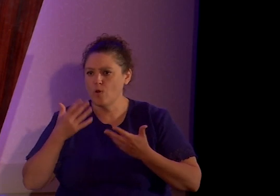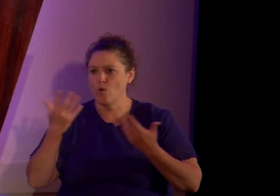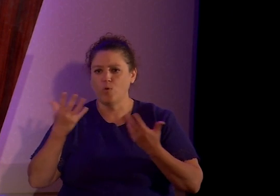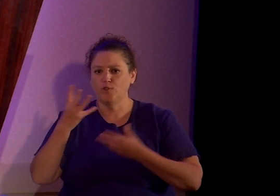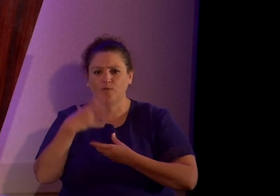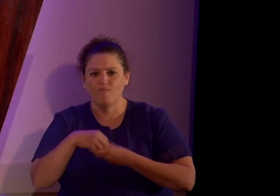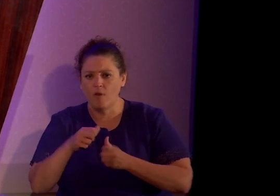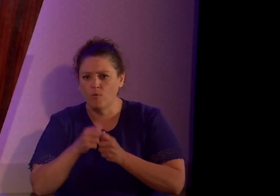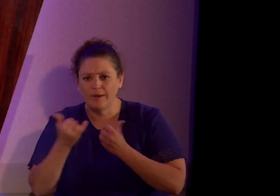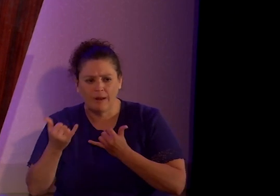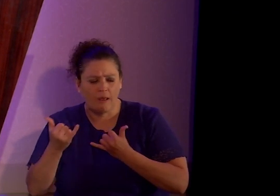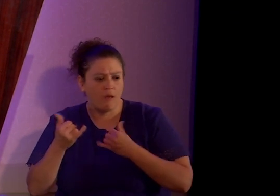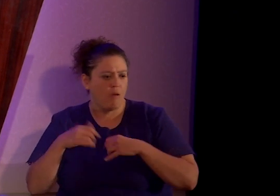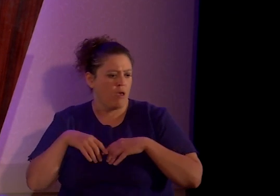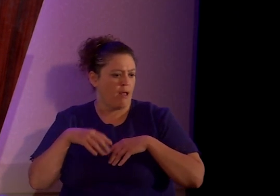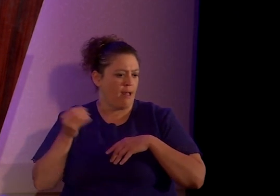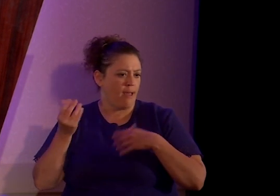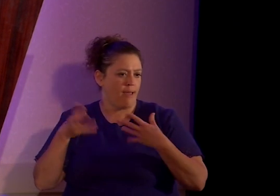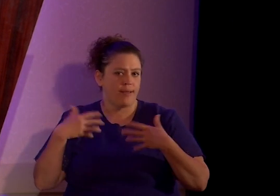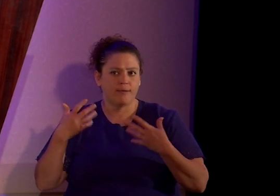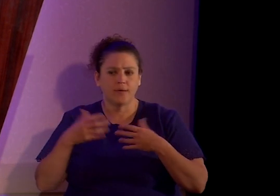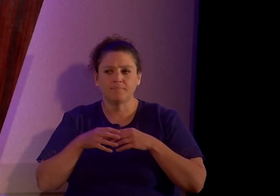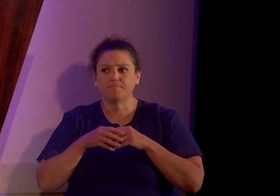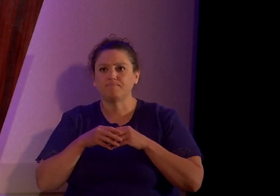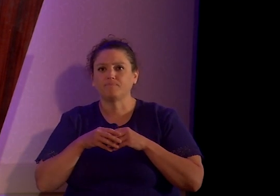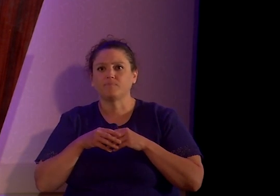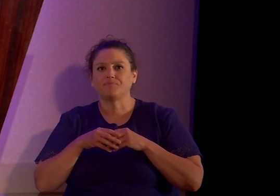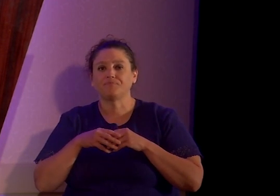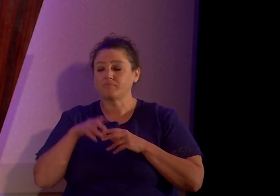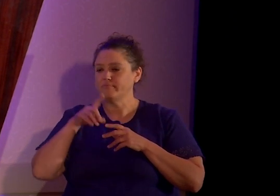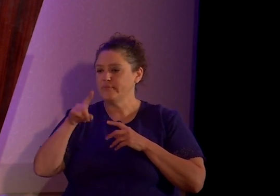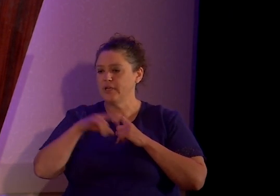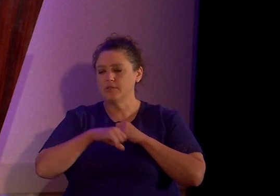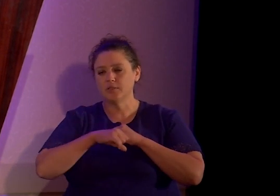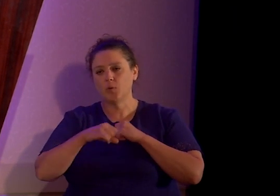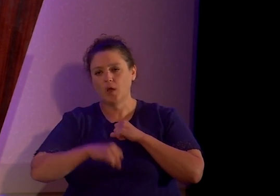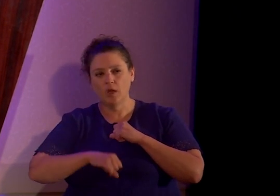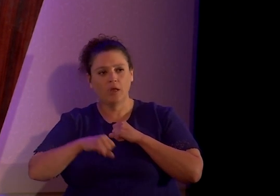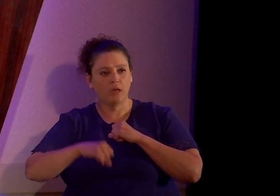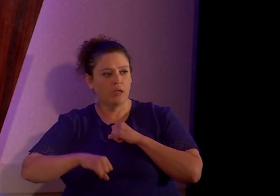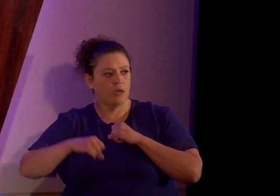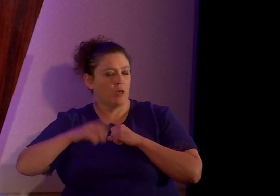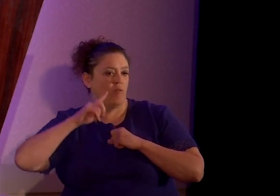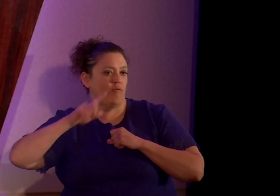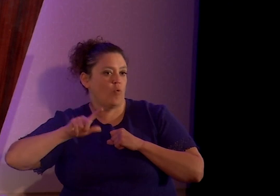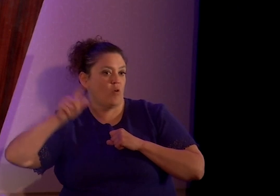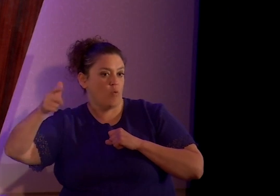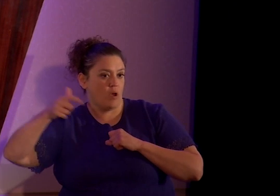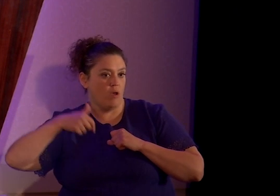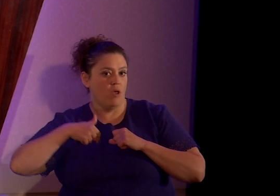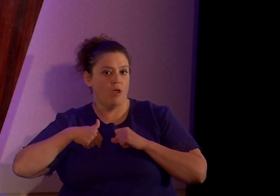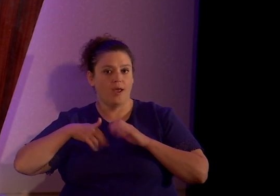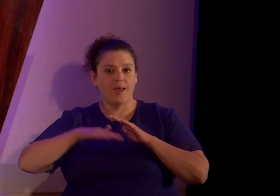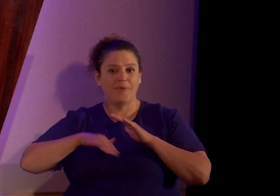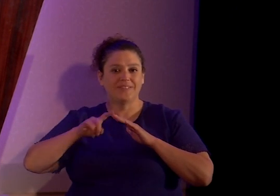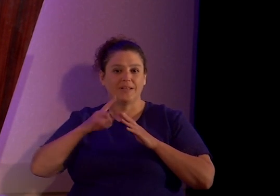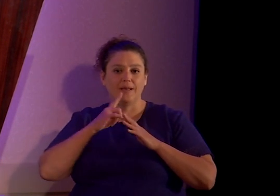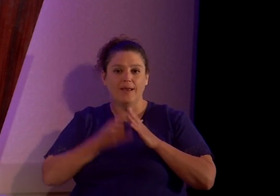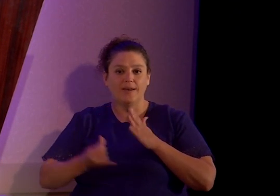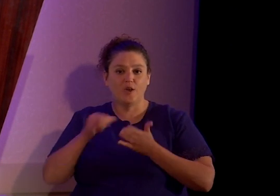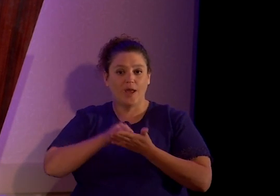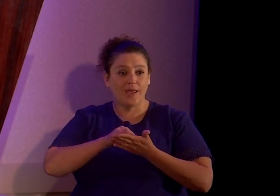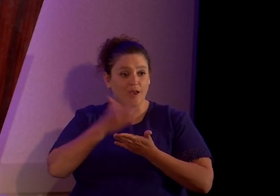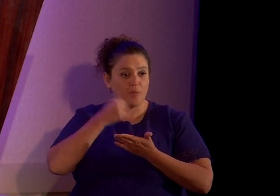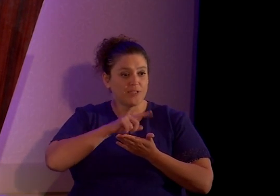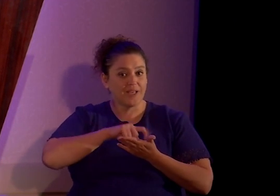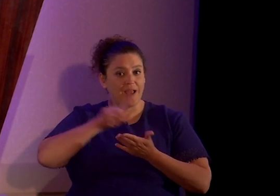yourself into. And, um, she went on like that for a while, and I basically had to hang up on her. I had to go give